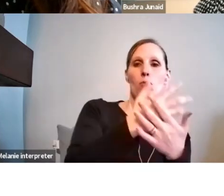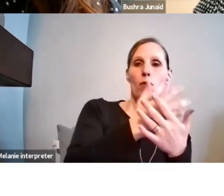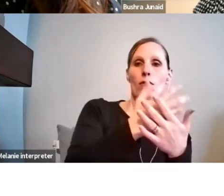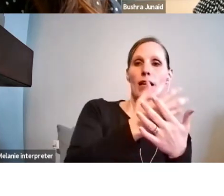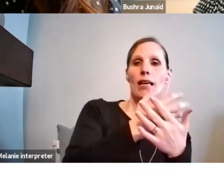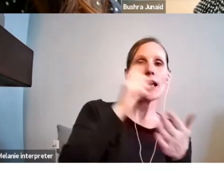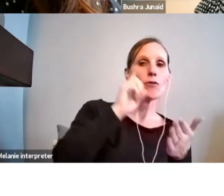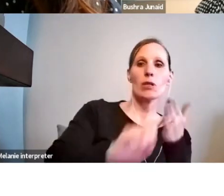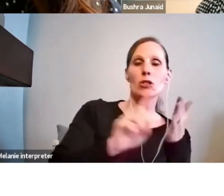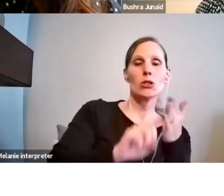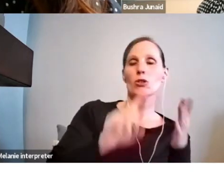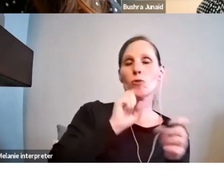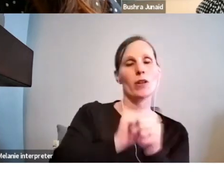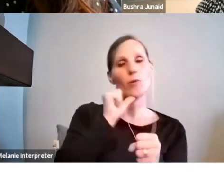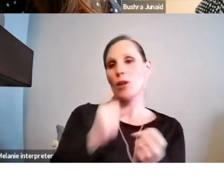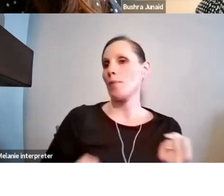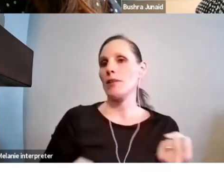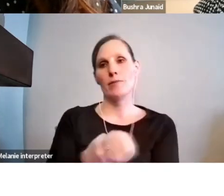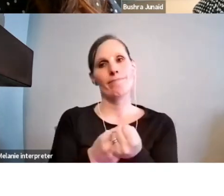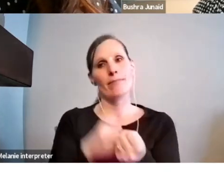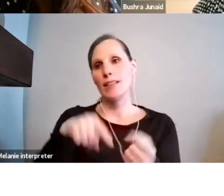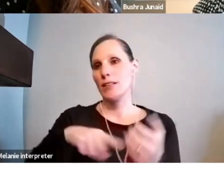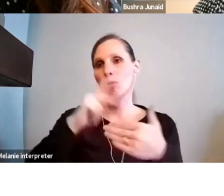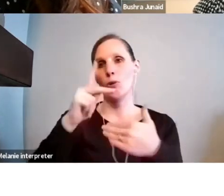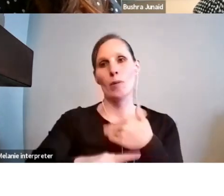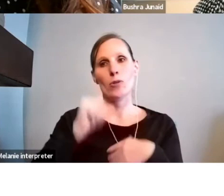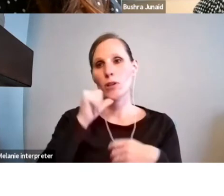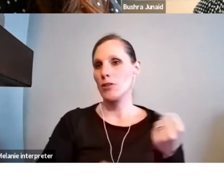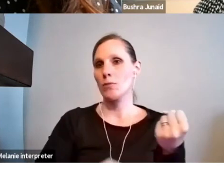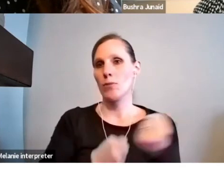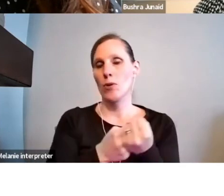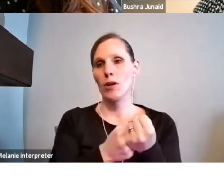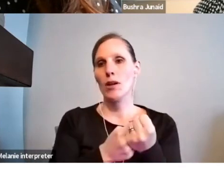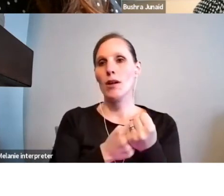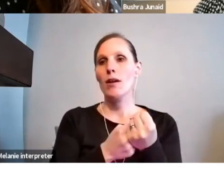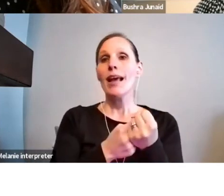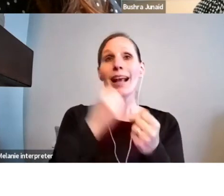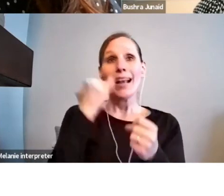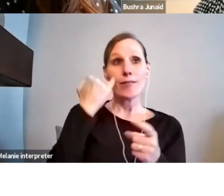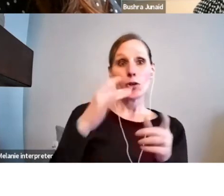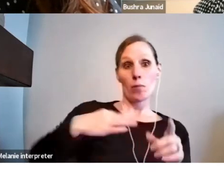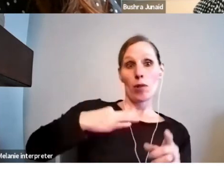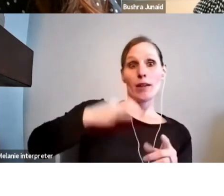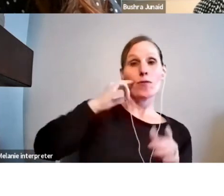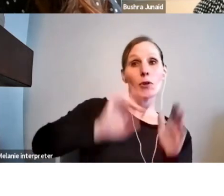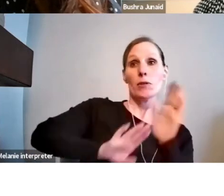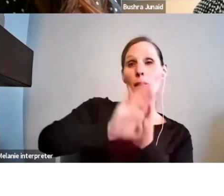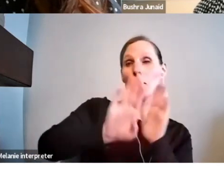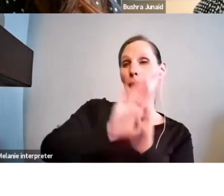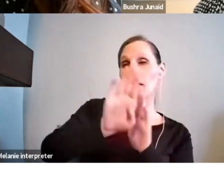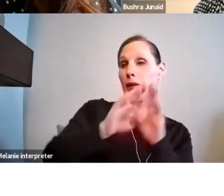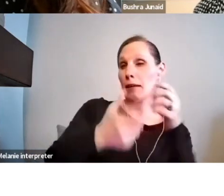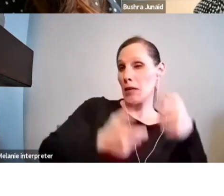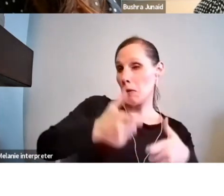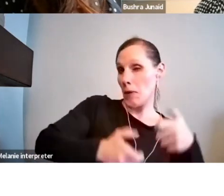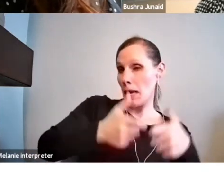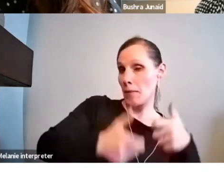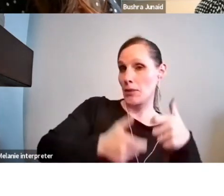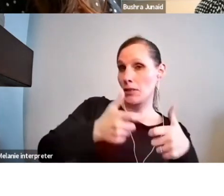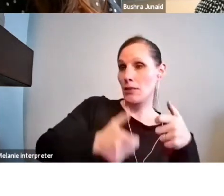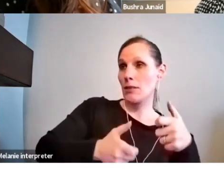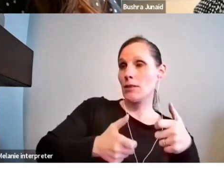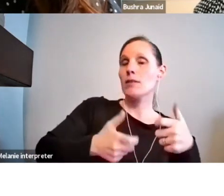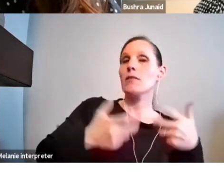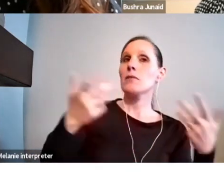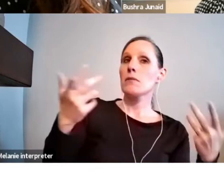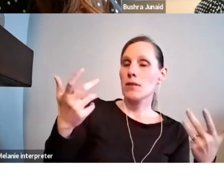also not covered by this program. If you're applying for development of a video game, the priority is to fund projects